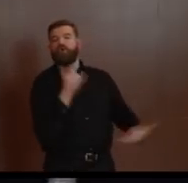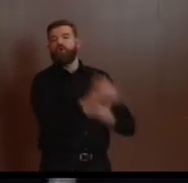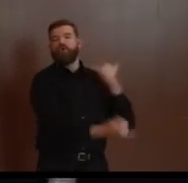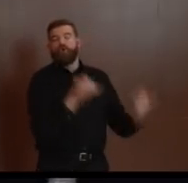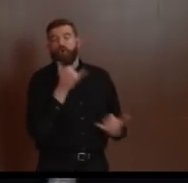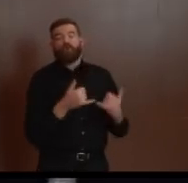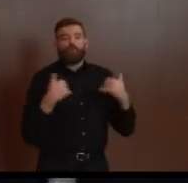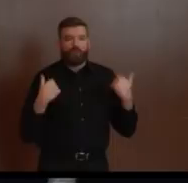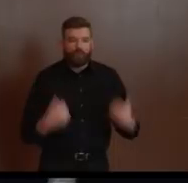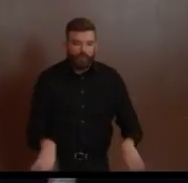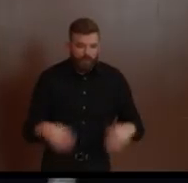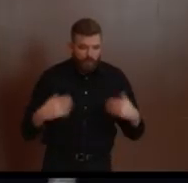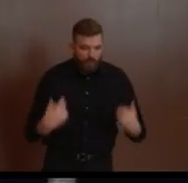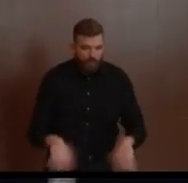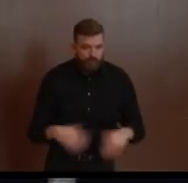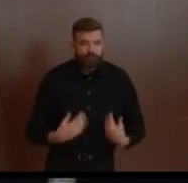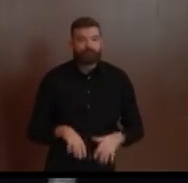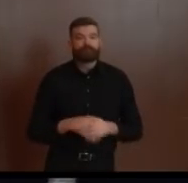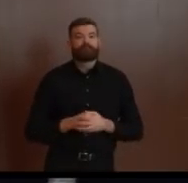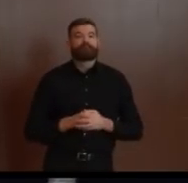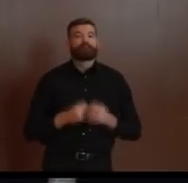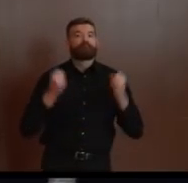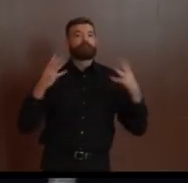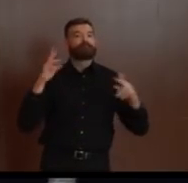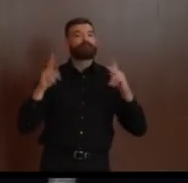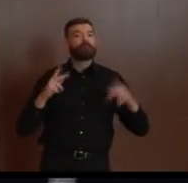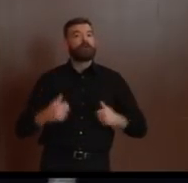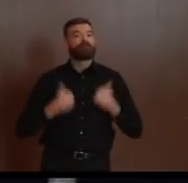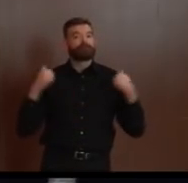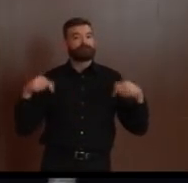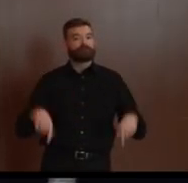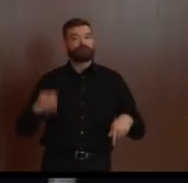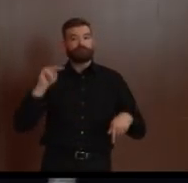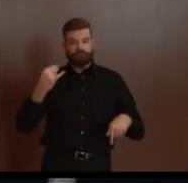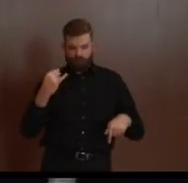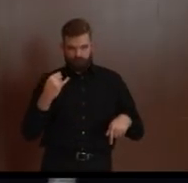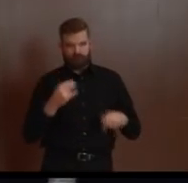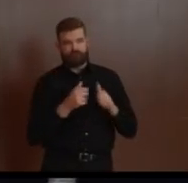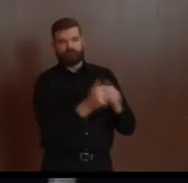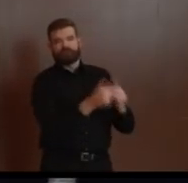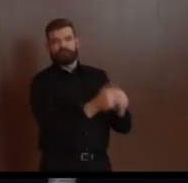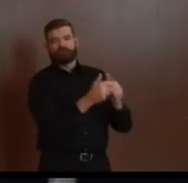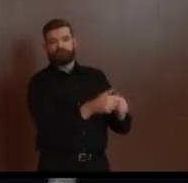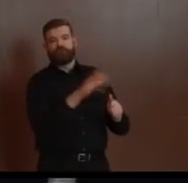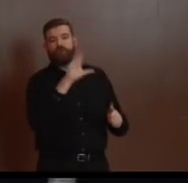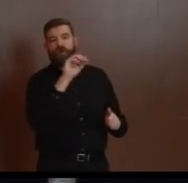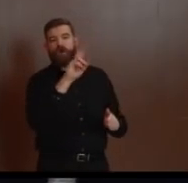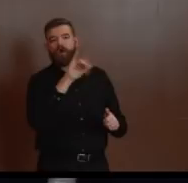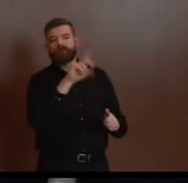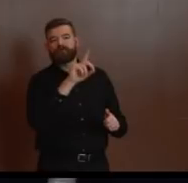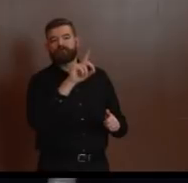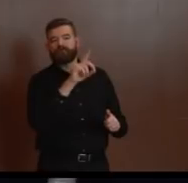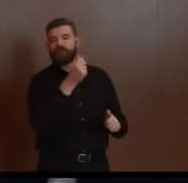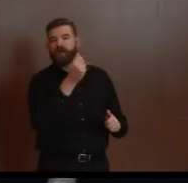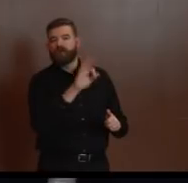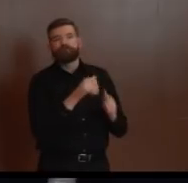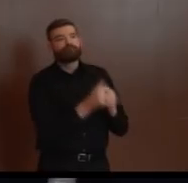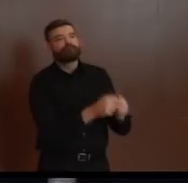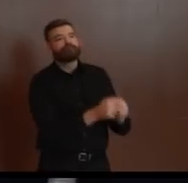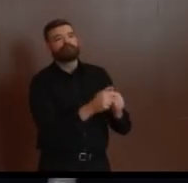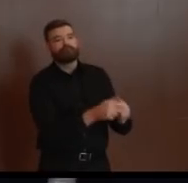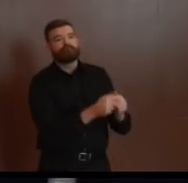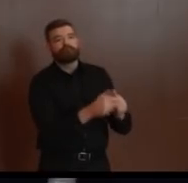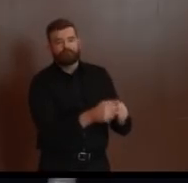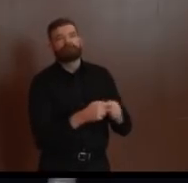send in texts about COVID-19. We urge you to continue to use these credible sources of